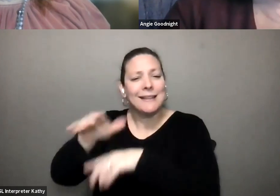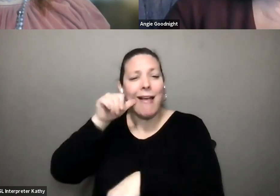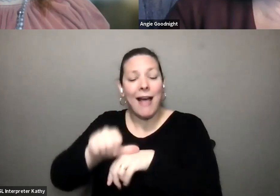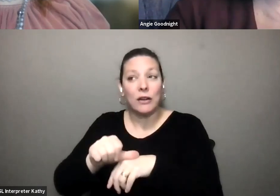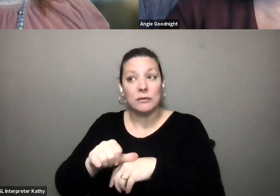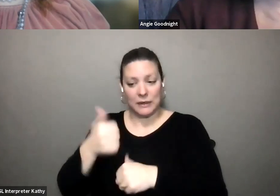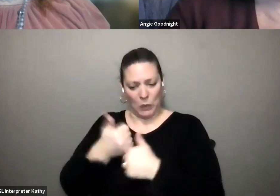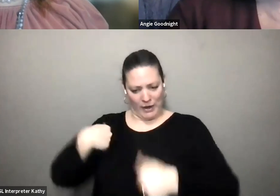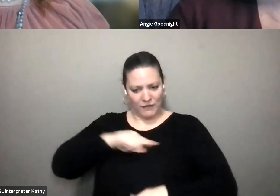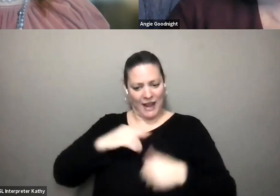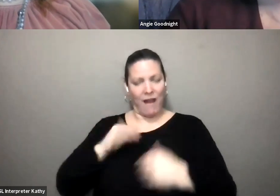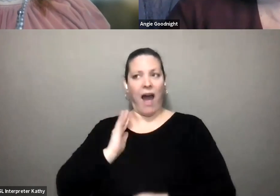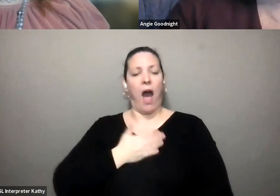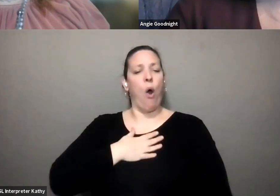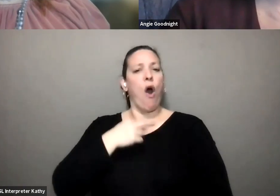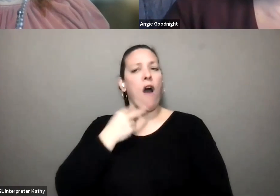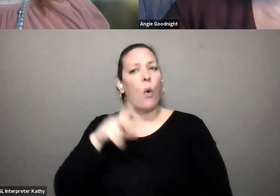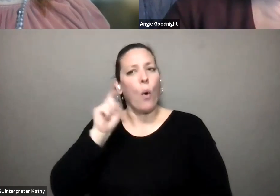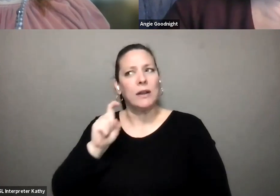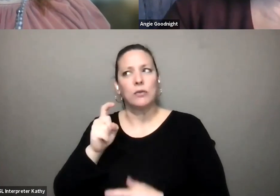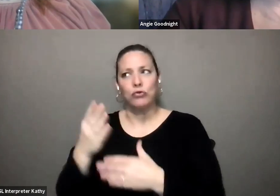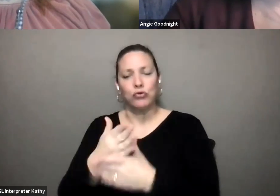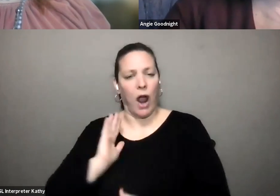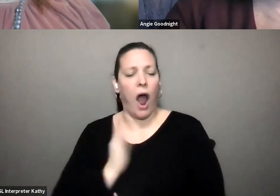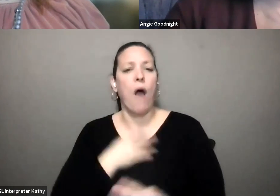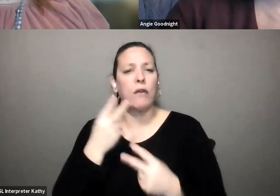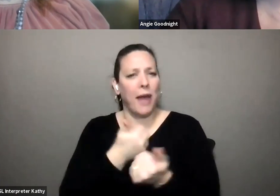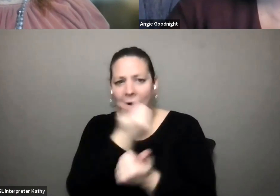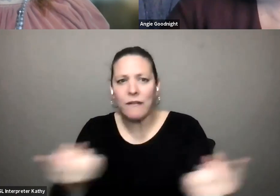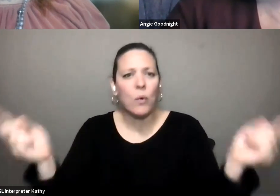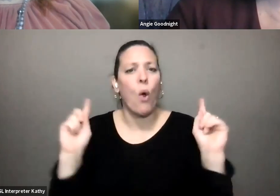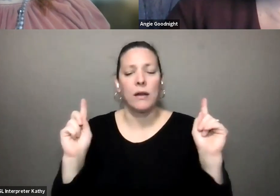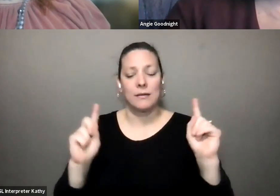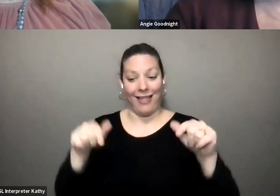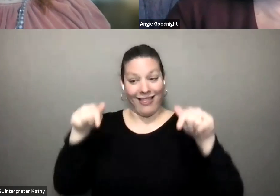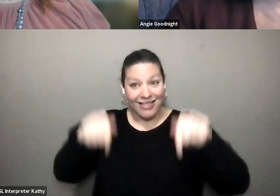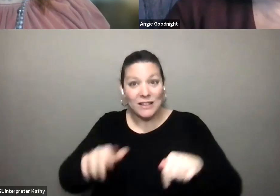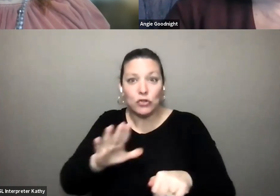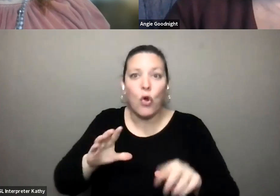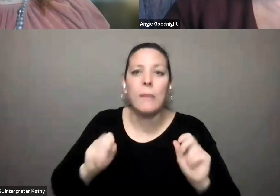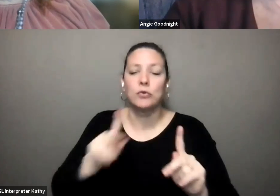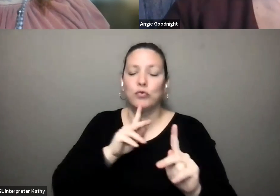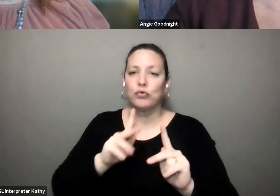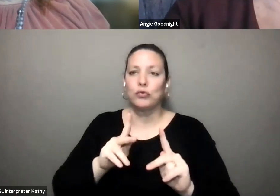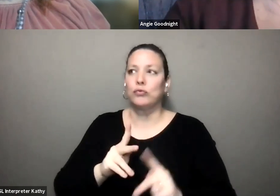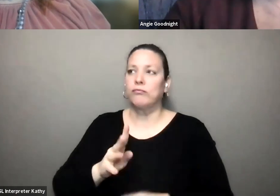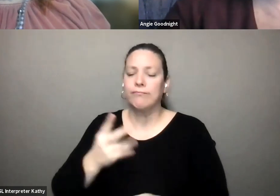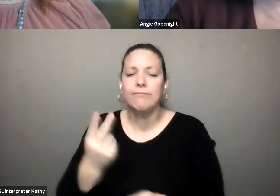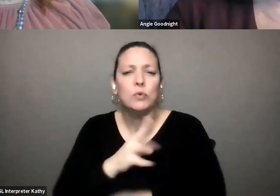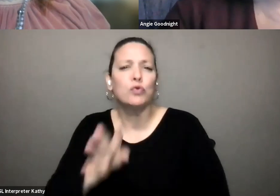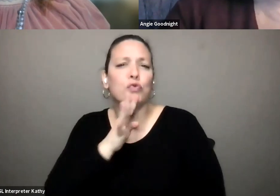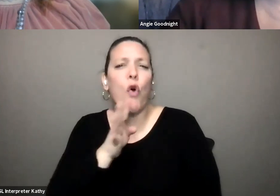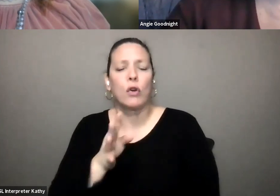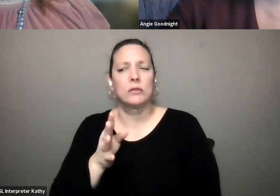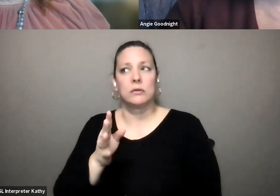voice and i think everybody needs to hear our voice and and this is your chance to speak up and let everybody you know let let